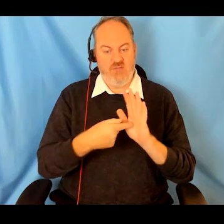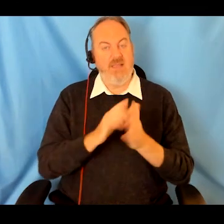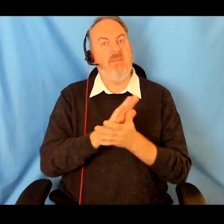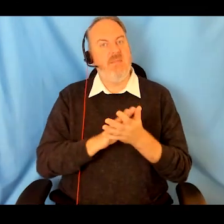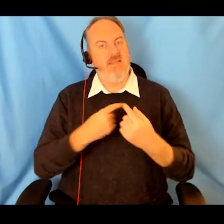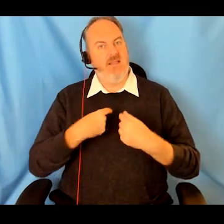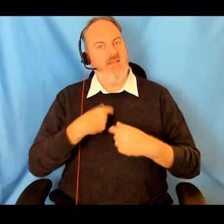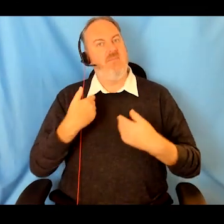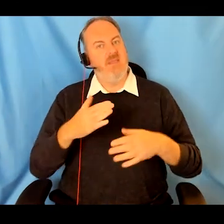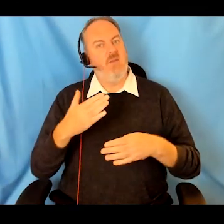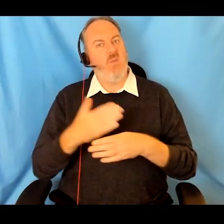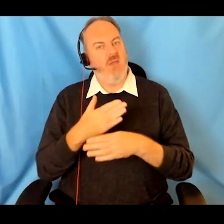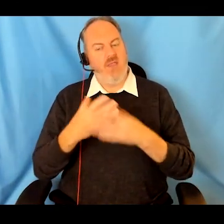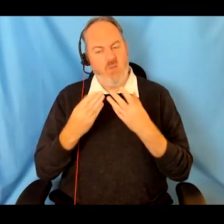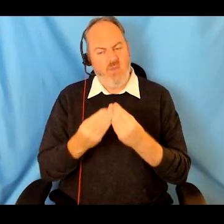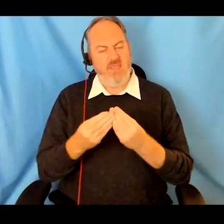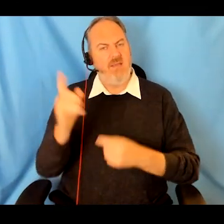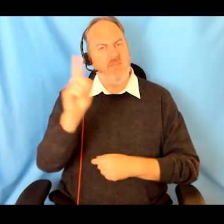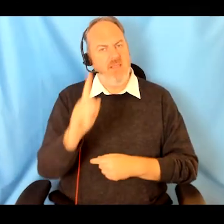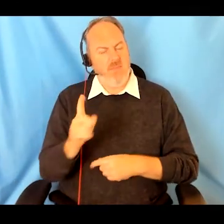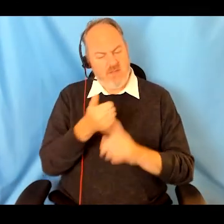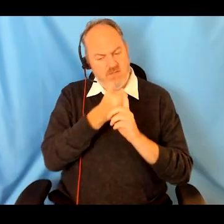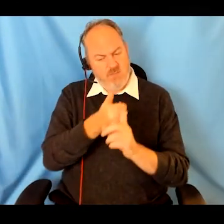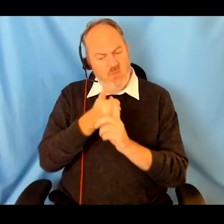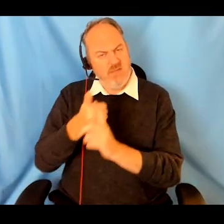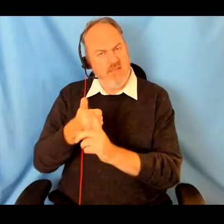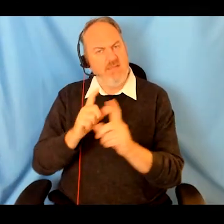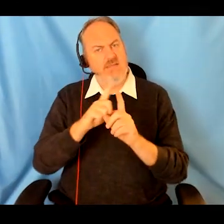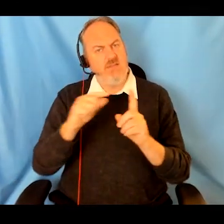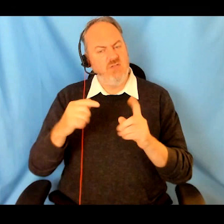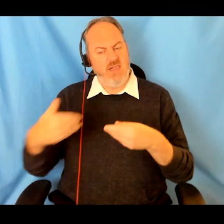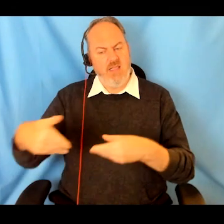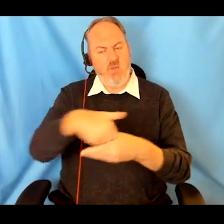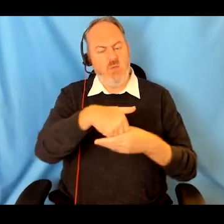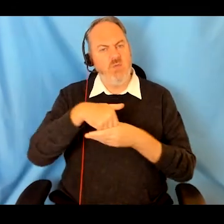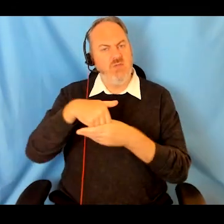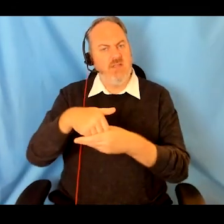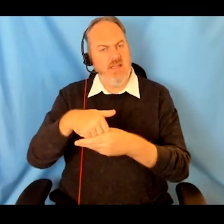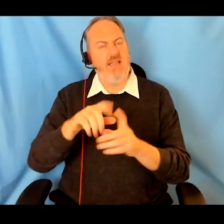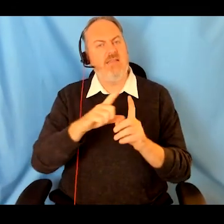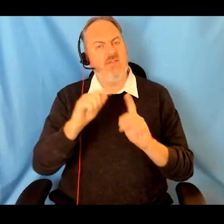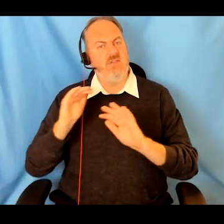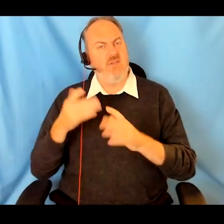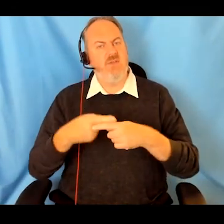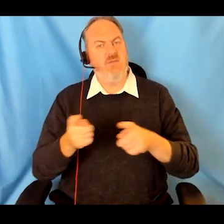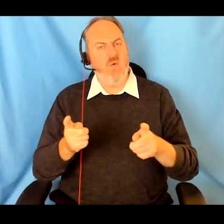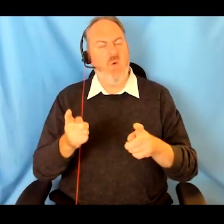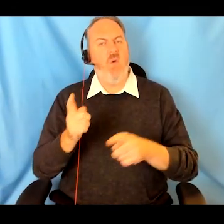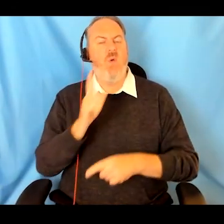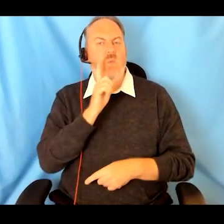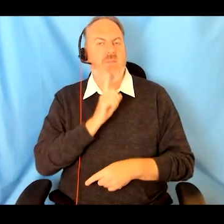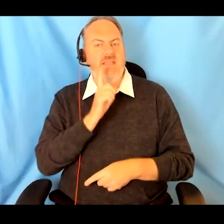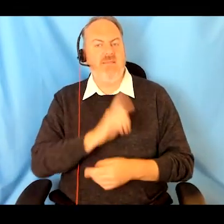has given me an opportunity to work at grassroots level to support digital inclusion and access to digital services